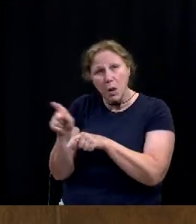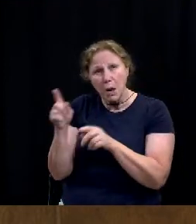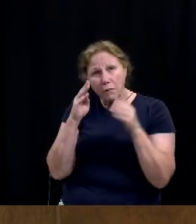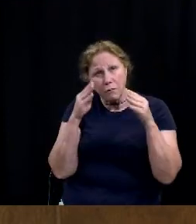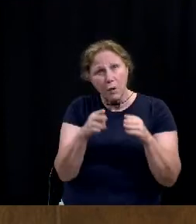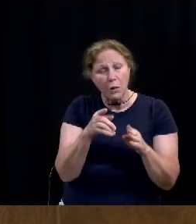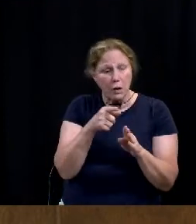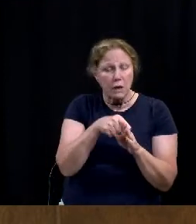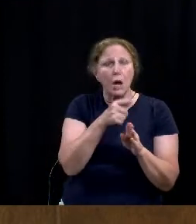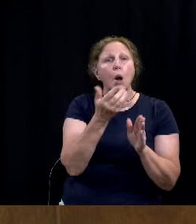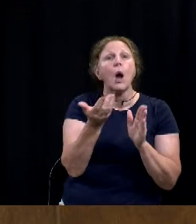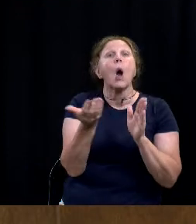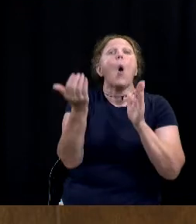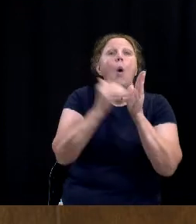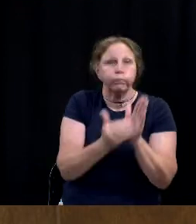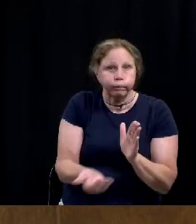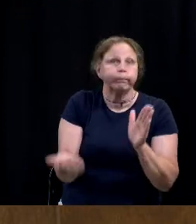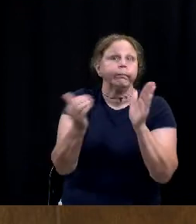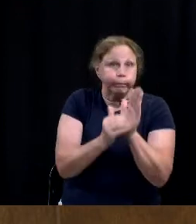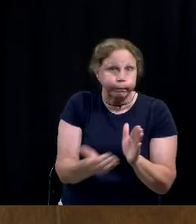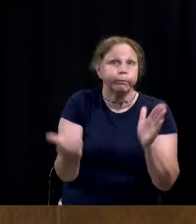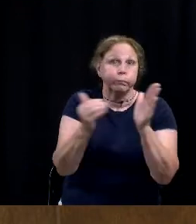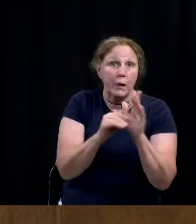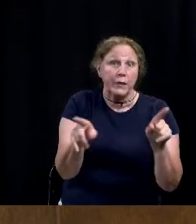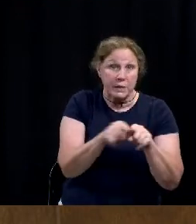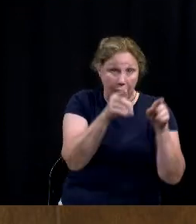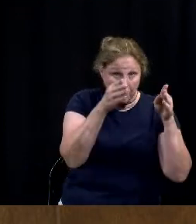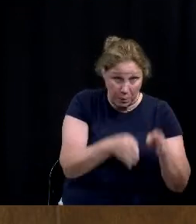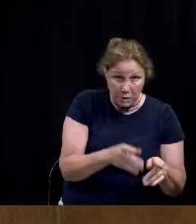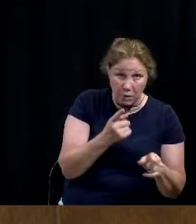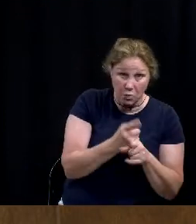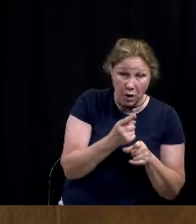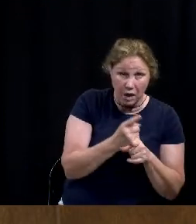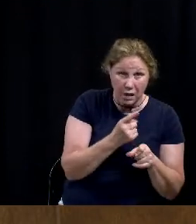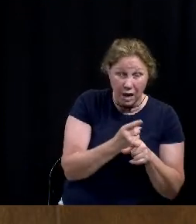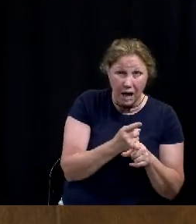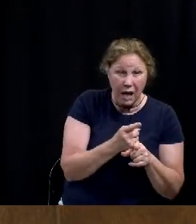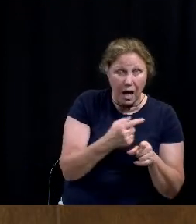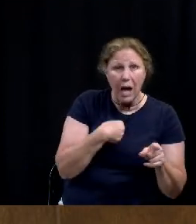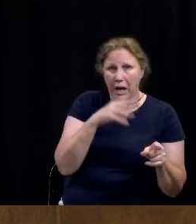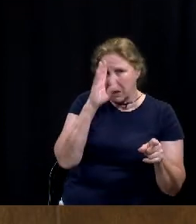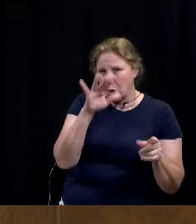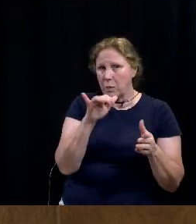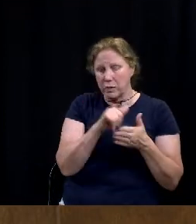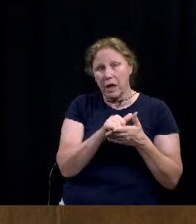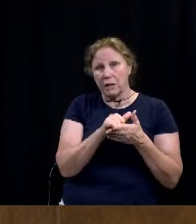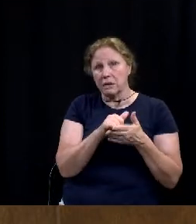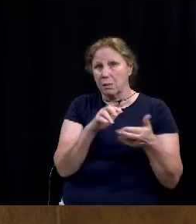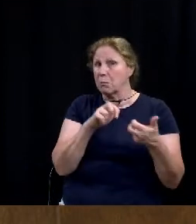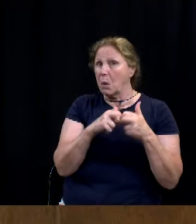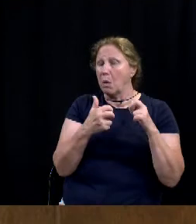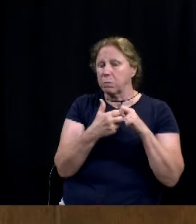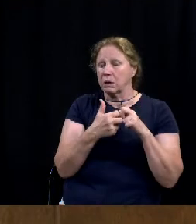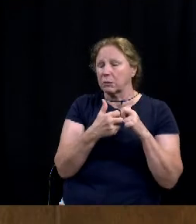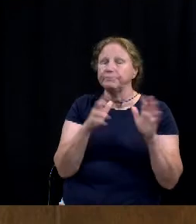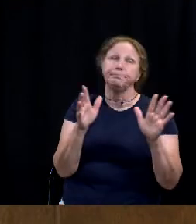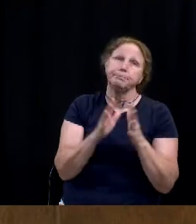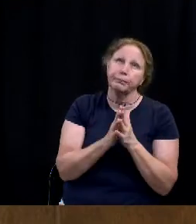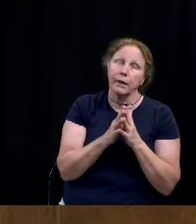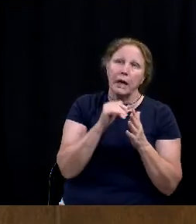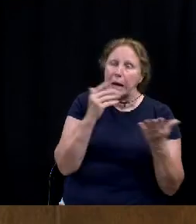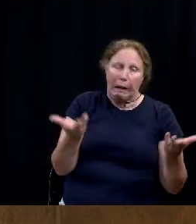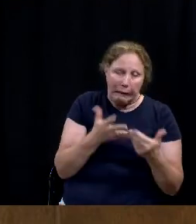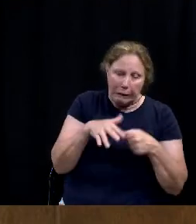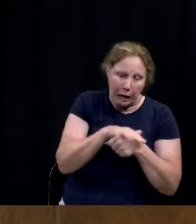repeat occurrences with the same individuals because I know that that is a huge problem I mean not specific to McClendon